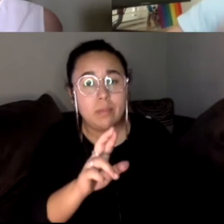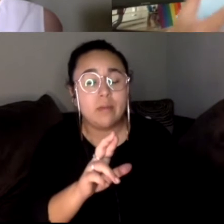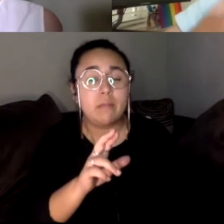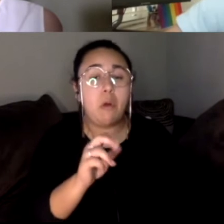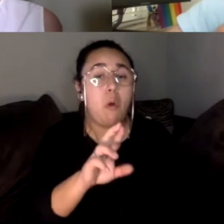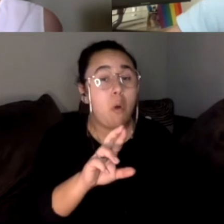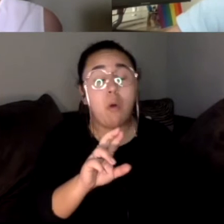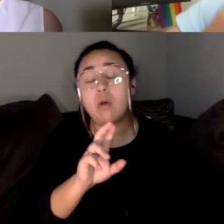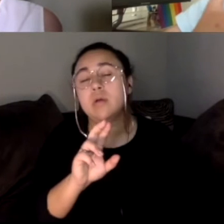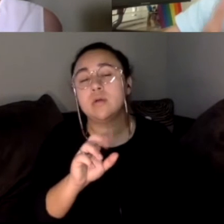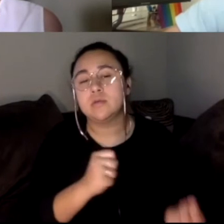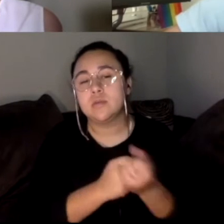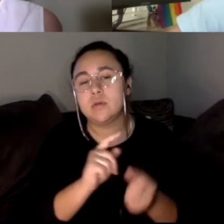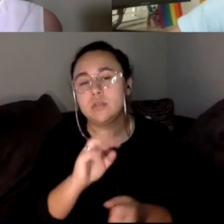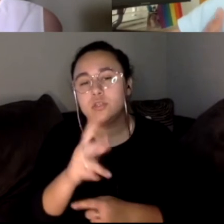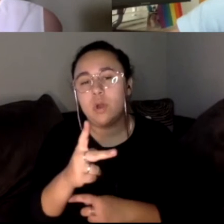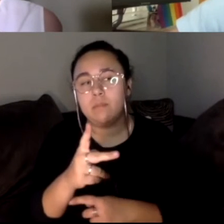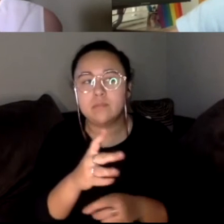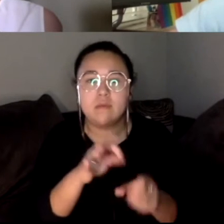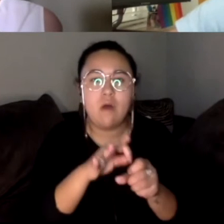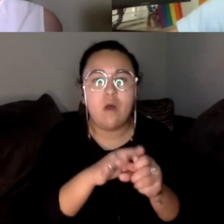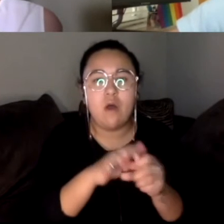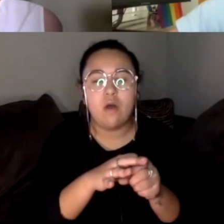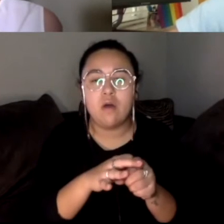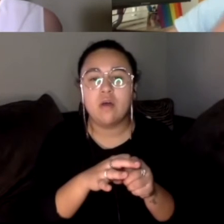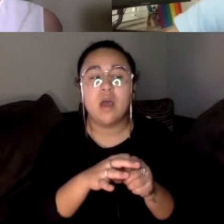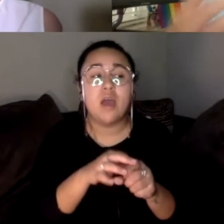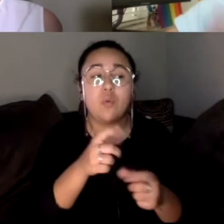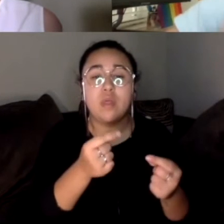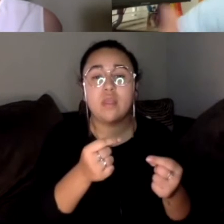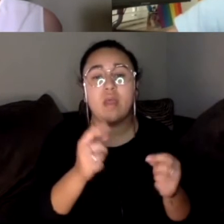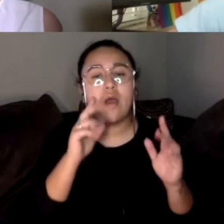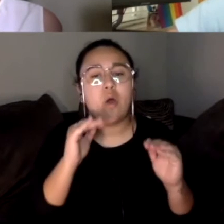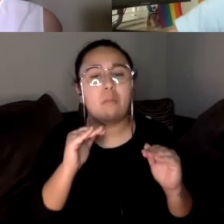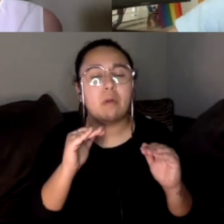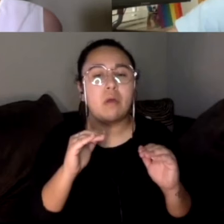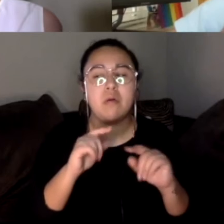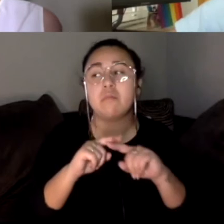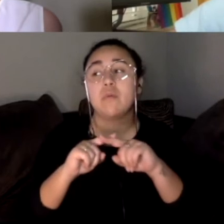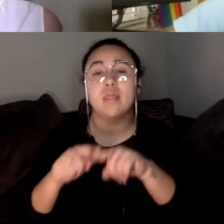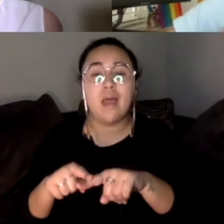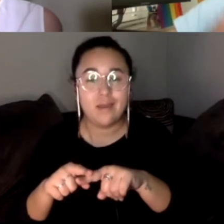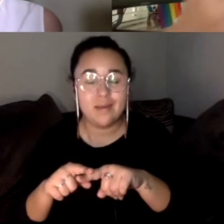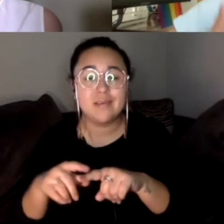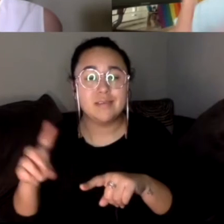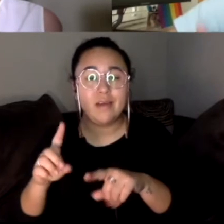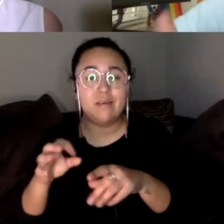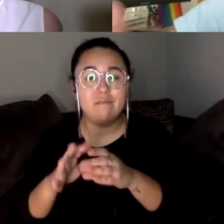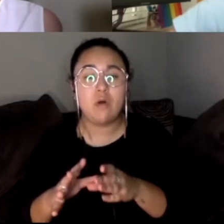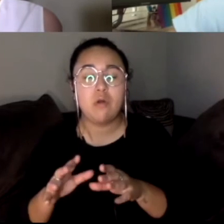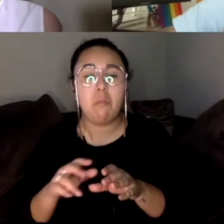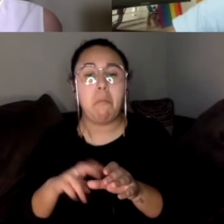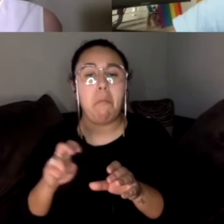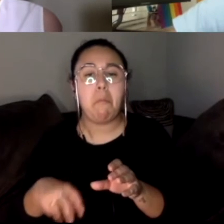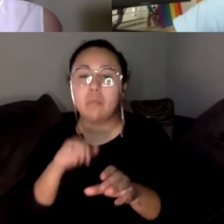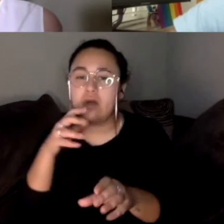right? While they rely on a progressive voters or Dem voters to sit out on it. This is unlike any other election in that sense, where it's all about who can